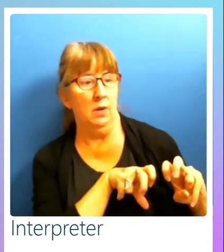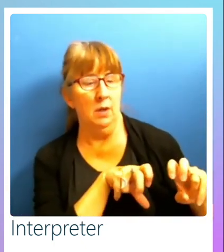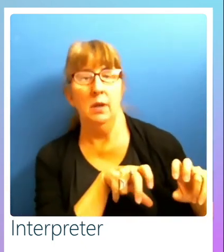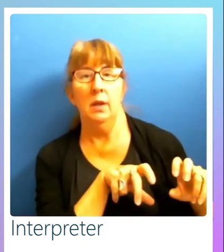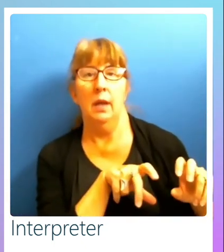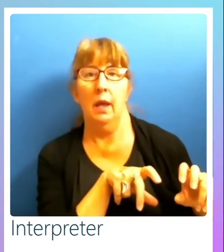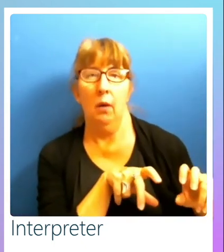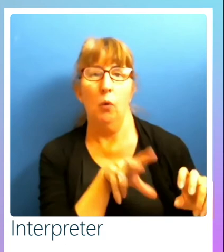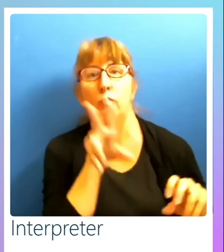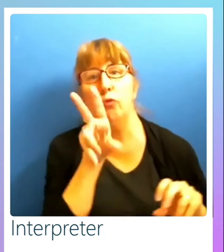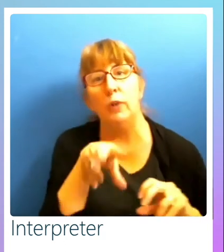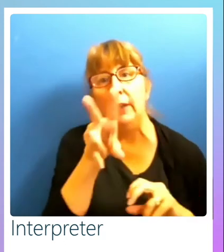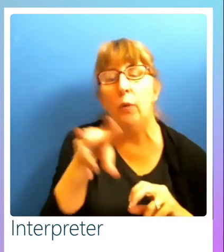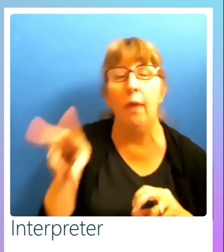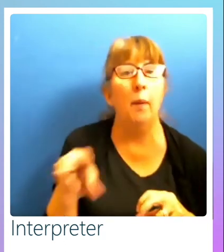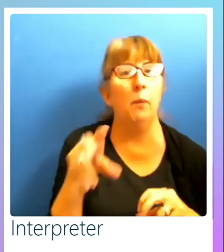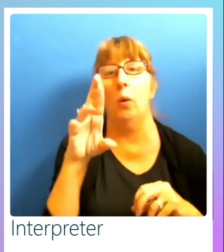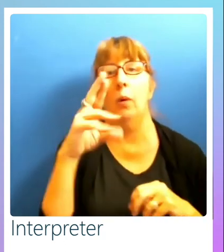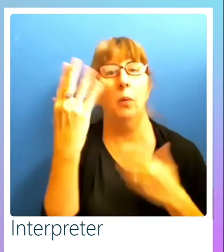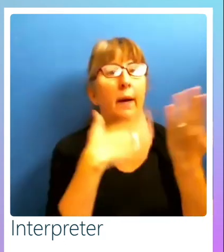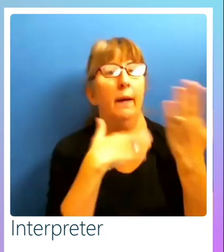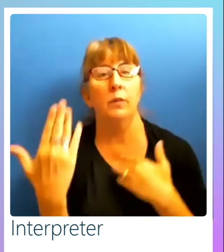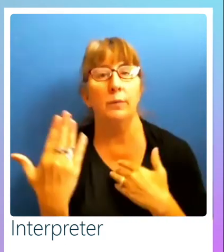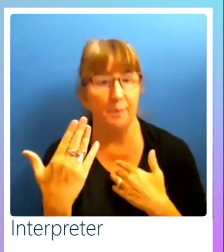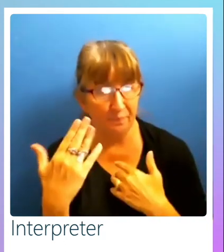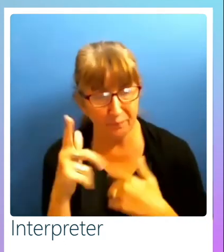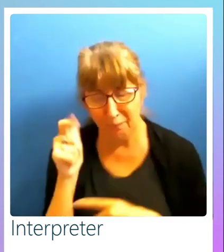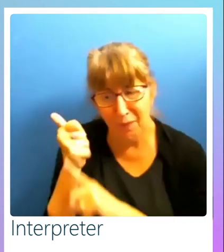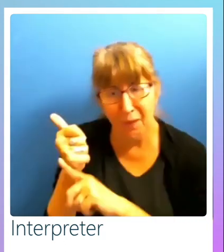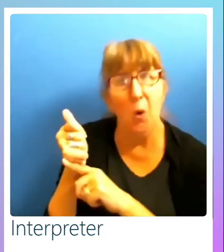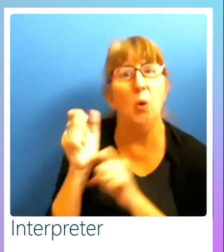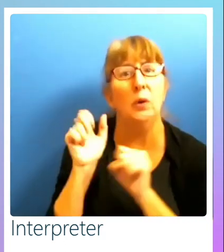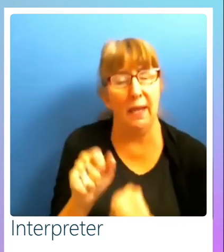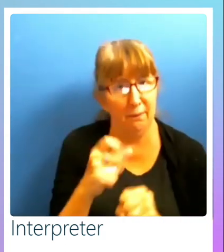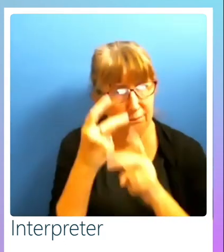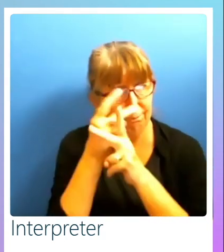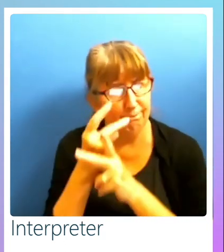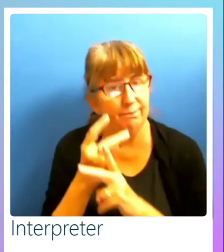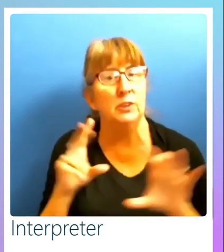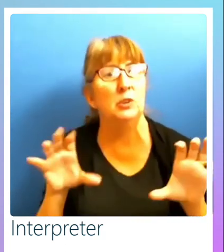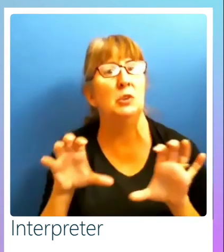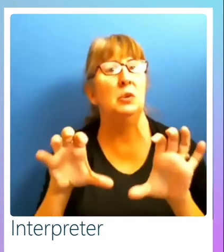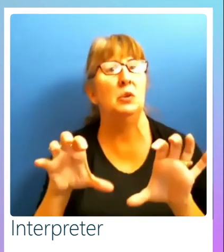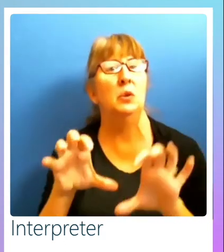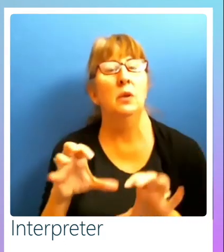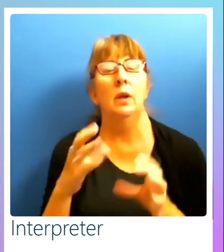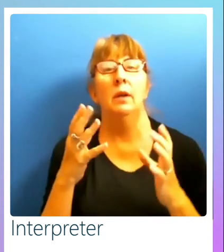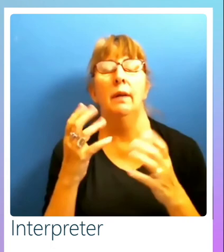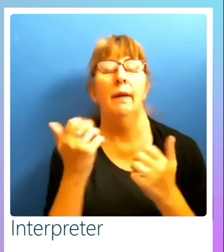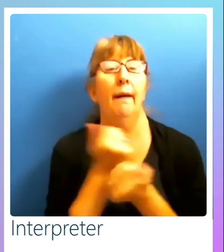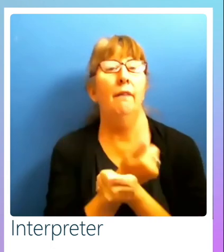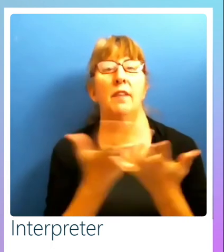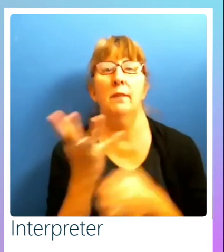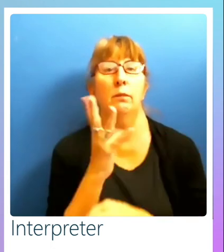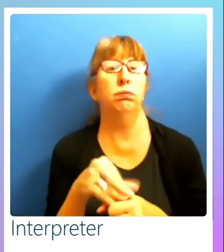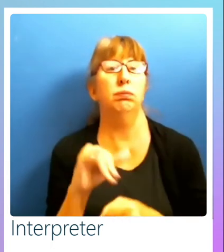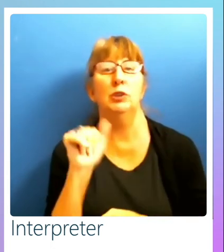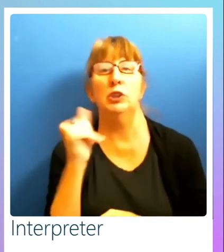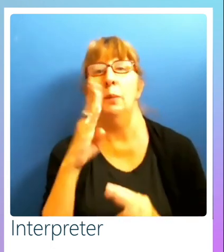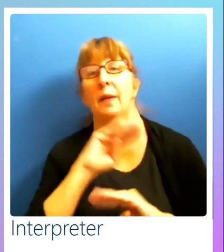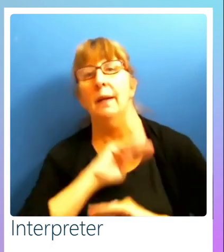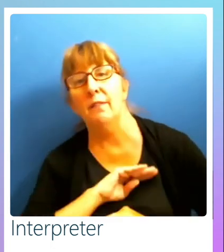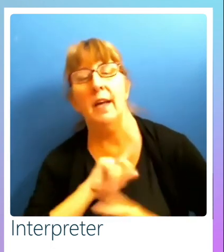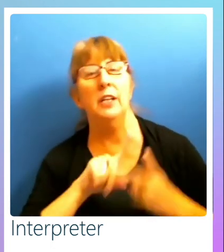schedule PTO on their own, to be able to look at their own W-2. The things that come with that, the job satisfaction, the